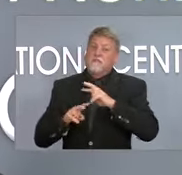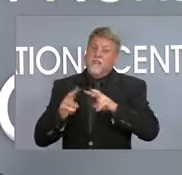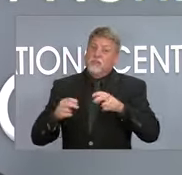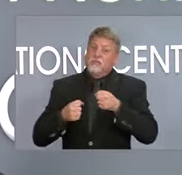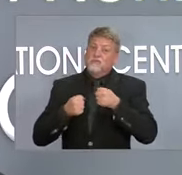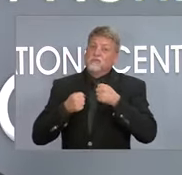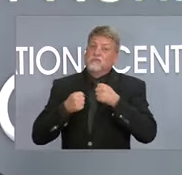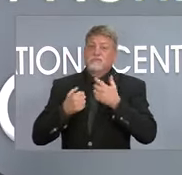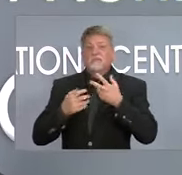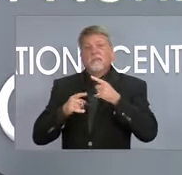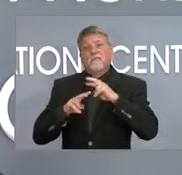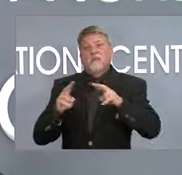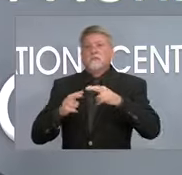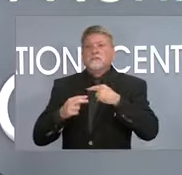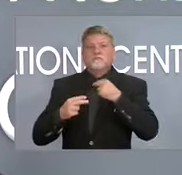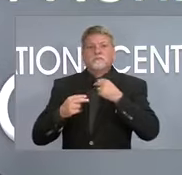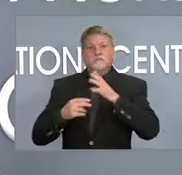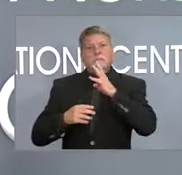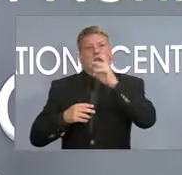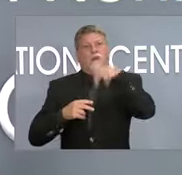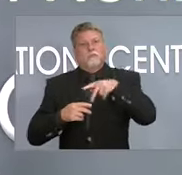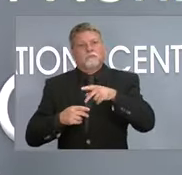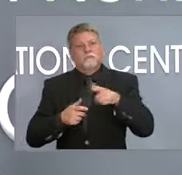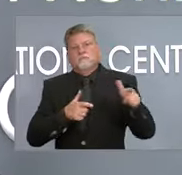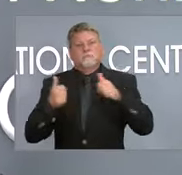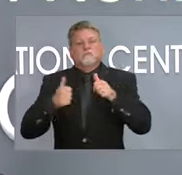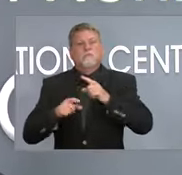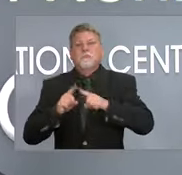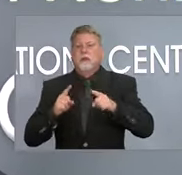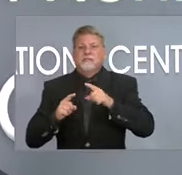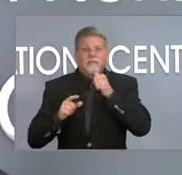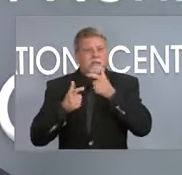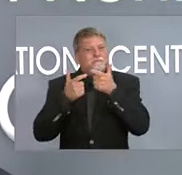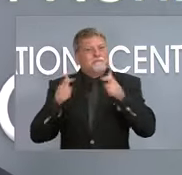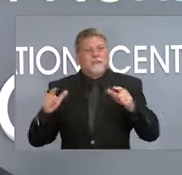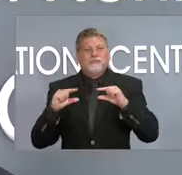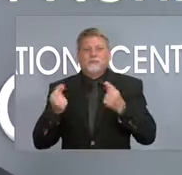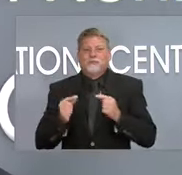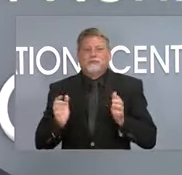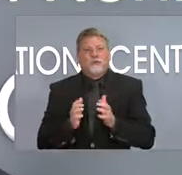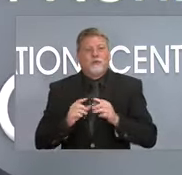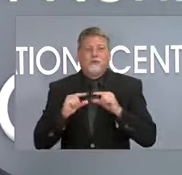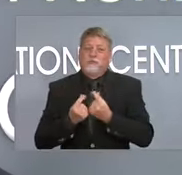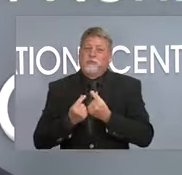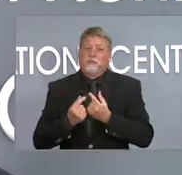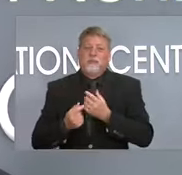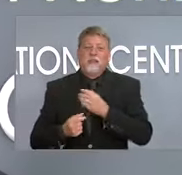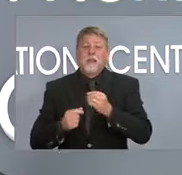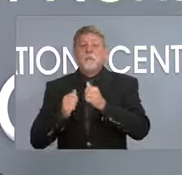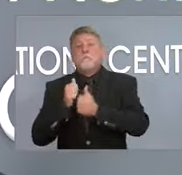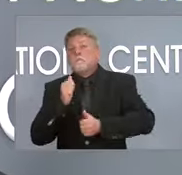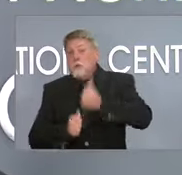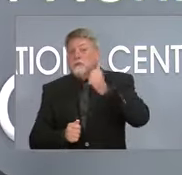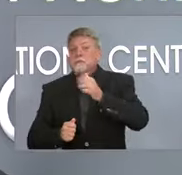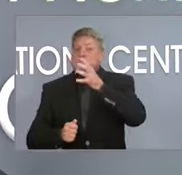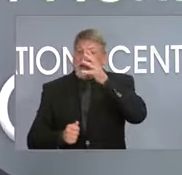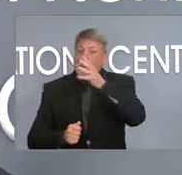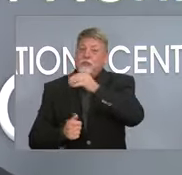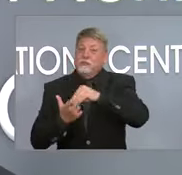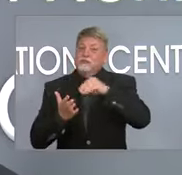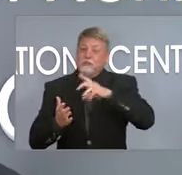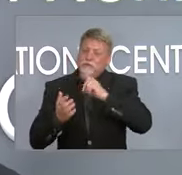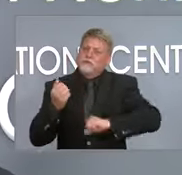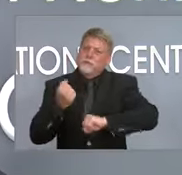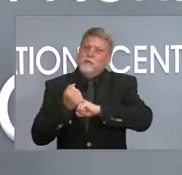that the majority of the people in these counties, particularly parents, educators and students support this. Thank you.